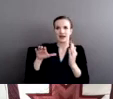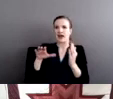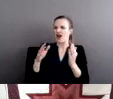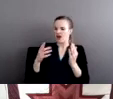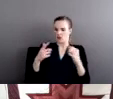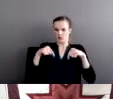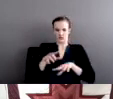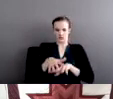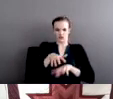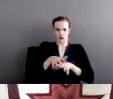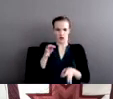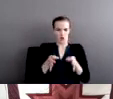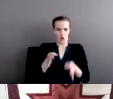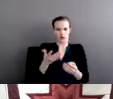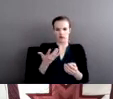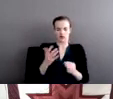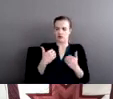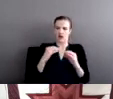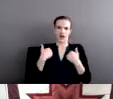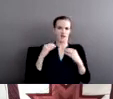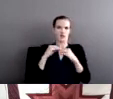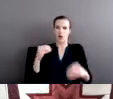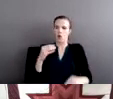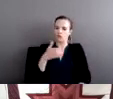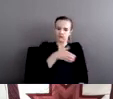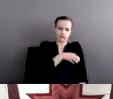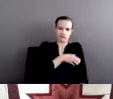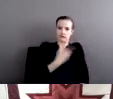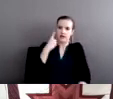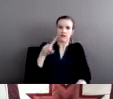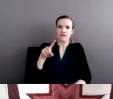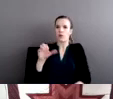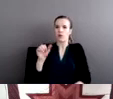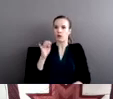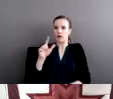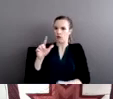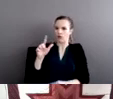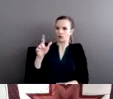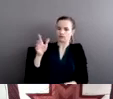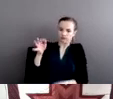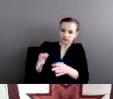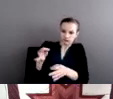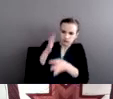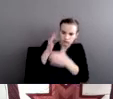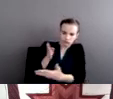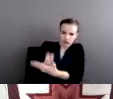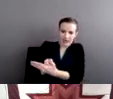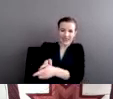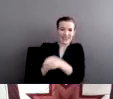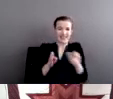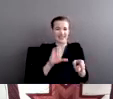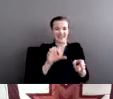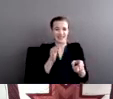over non-Indians. We can't lose civil jurisdiction too. Because it will hurt victims